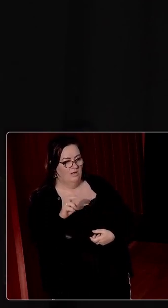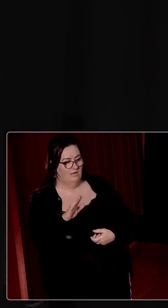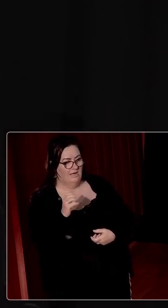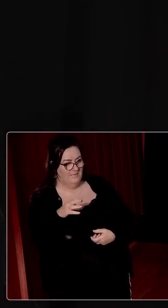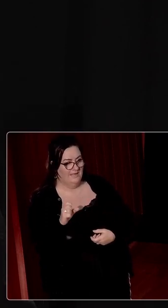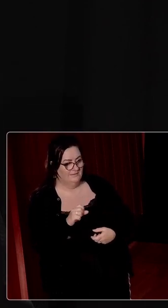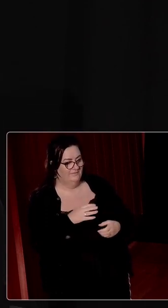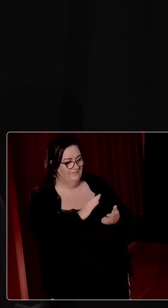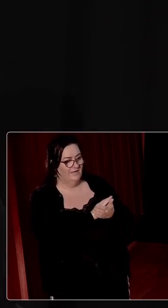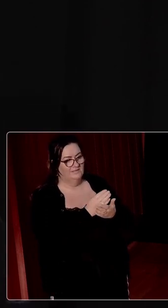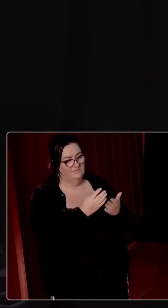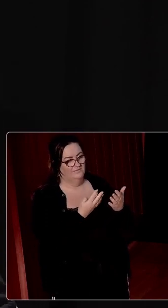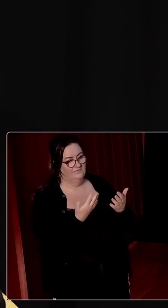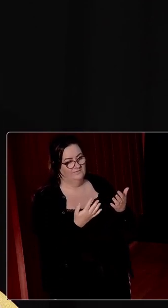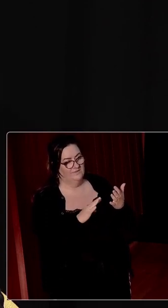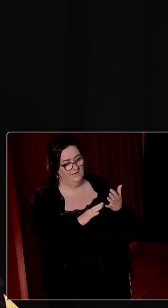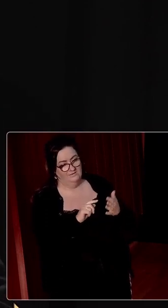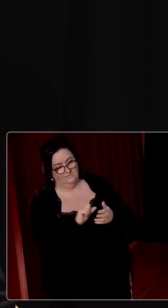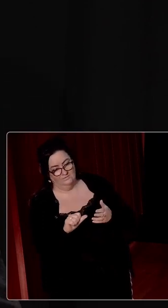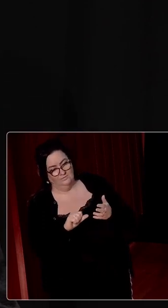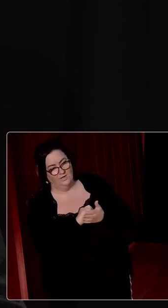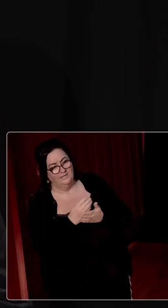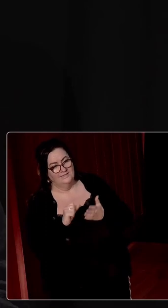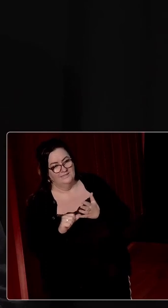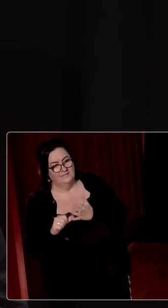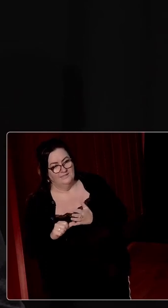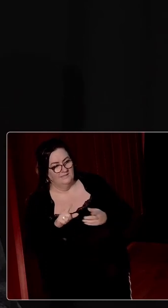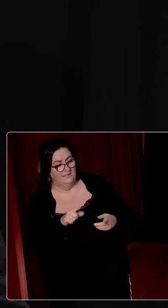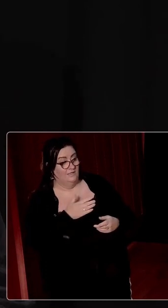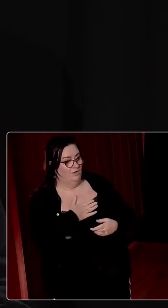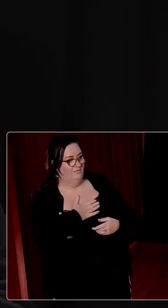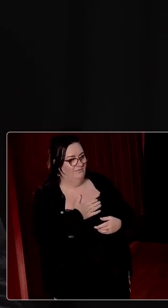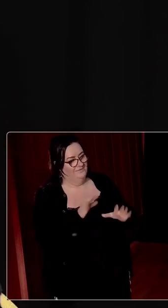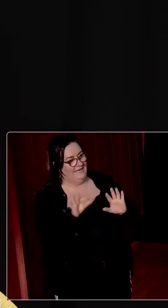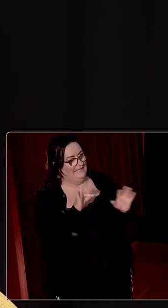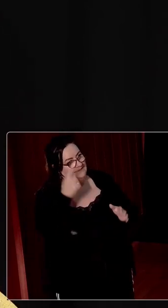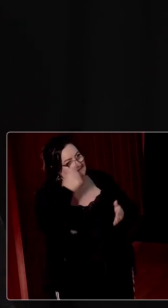between 1959 and 1966. The way Whittaker put it, he loved taking decisions.